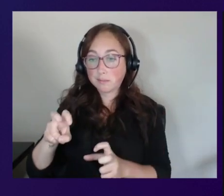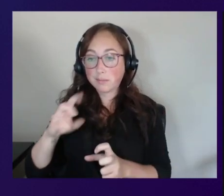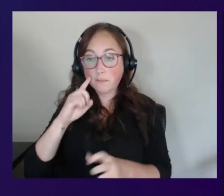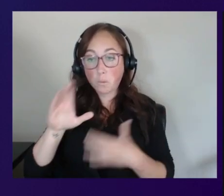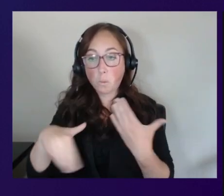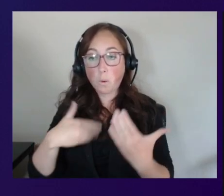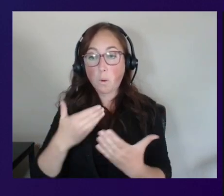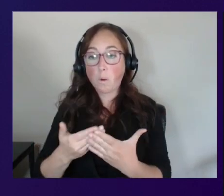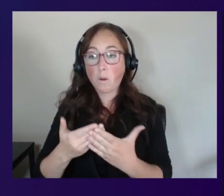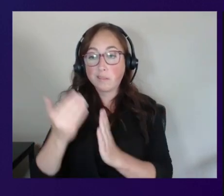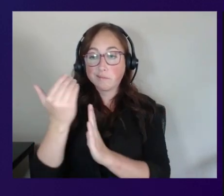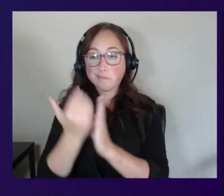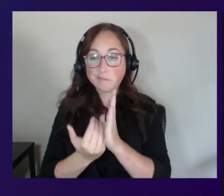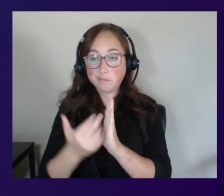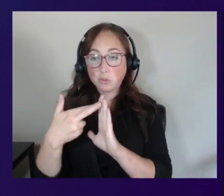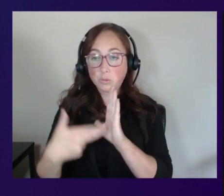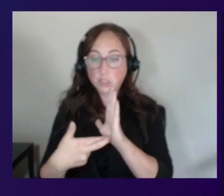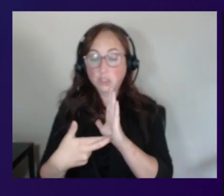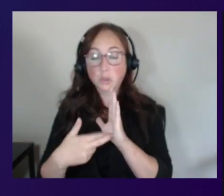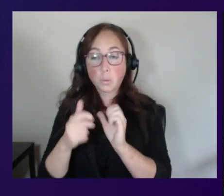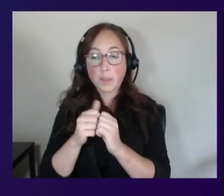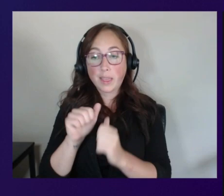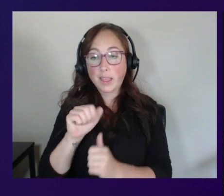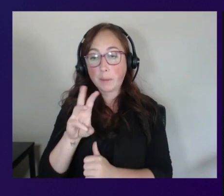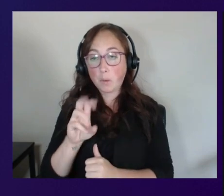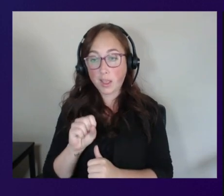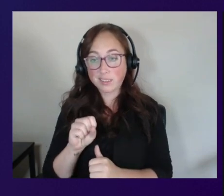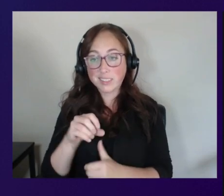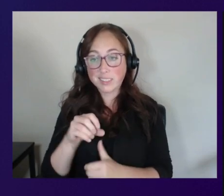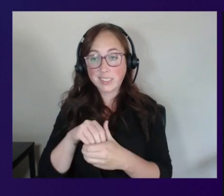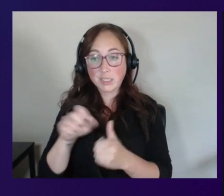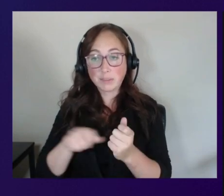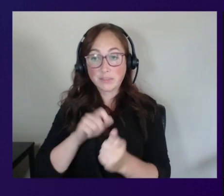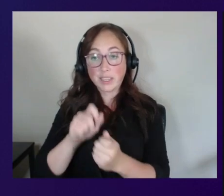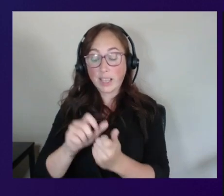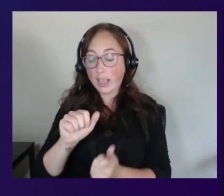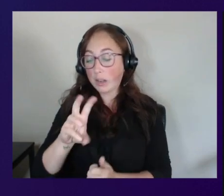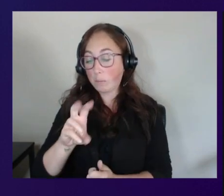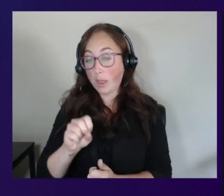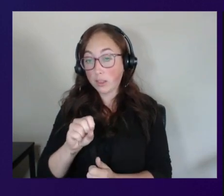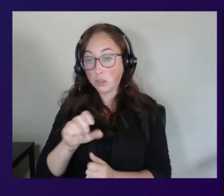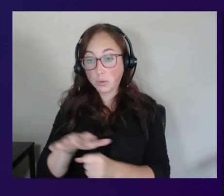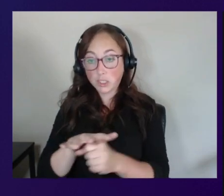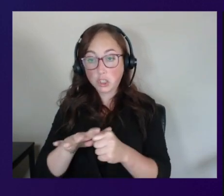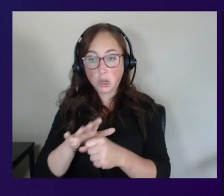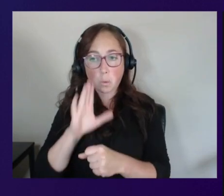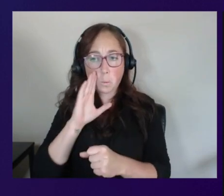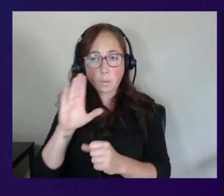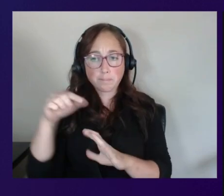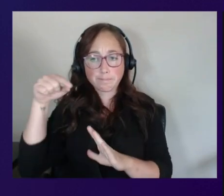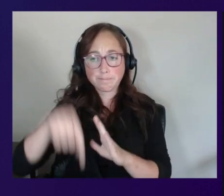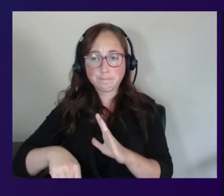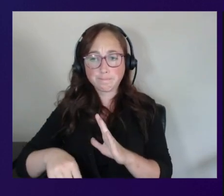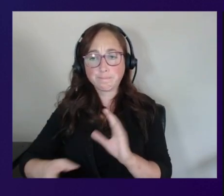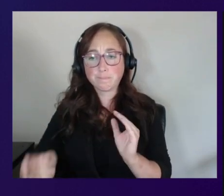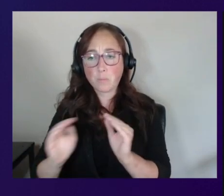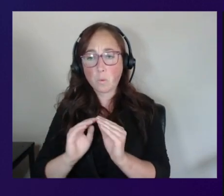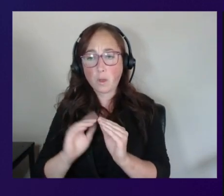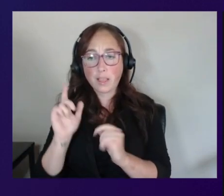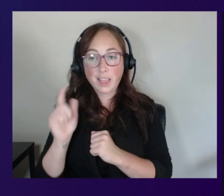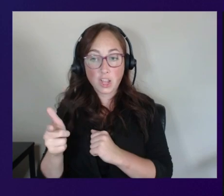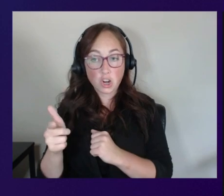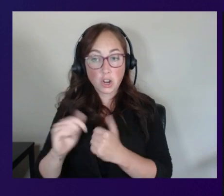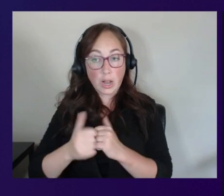with amazon workspaces in a specific AWS region we'll talk a little bit more about these directories later and how that comes into play